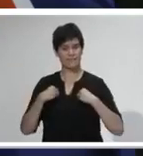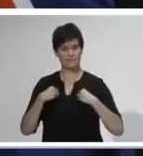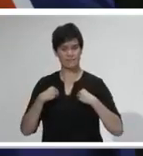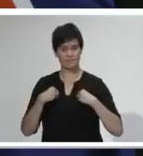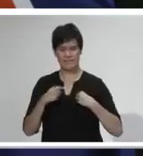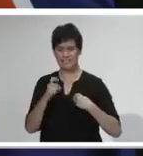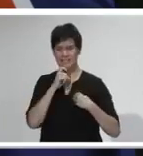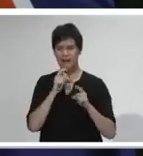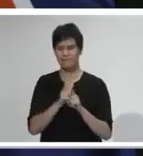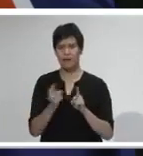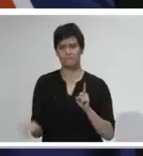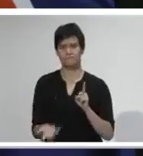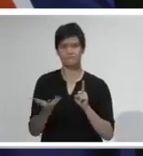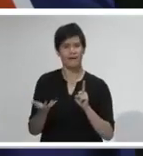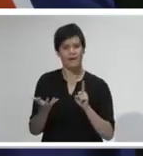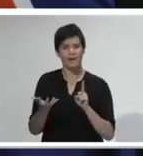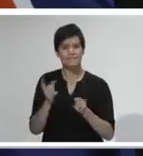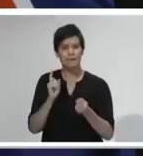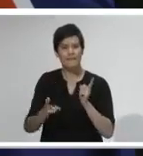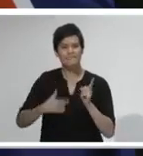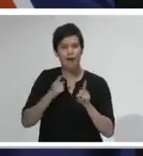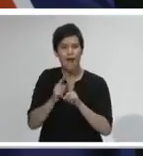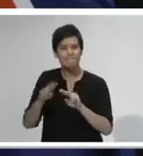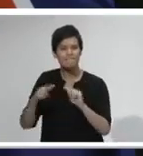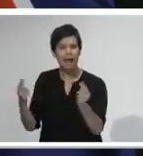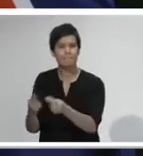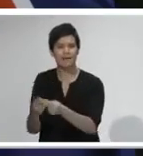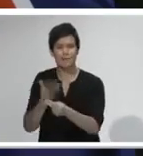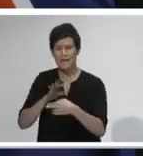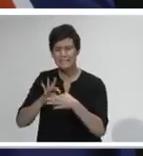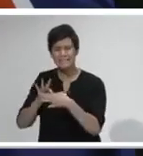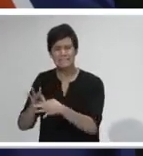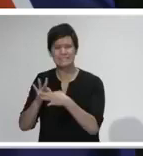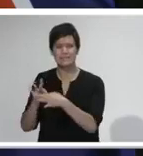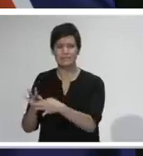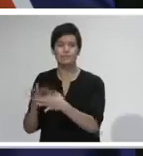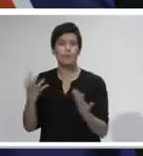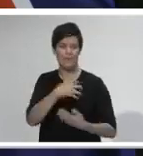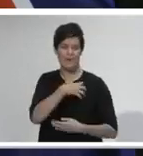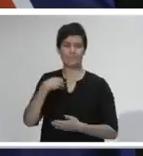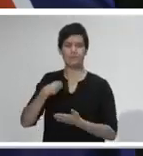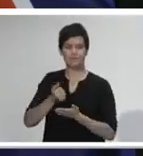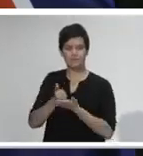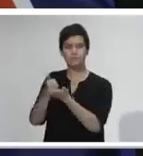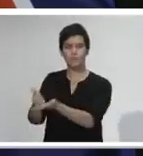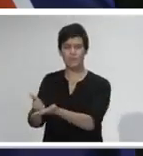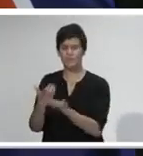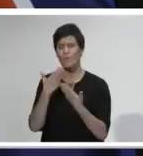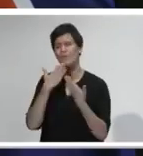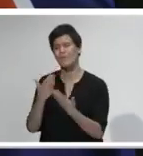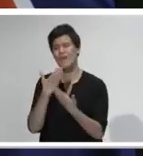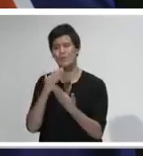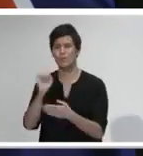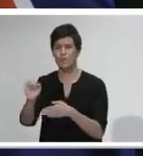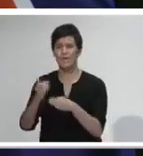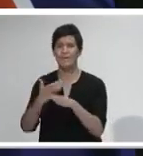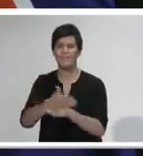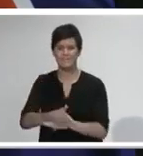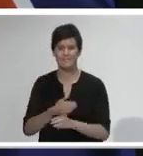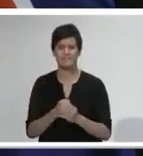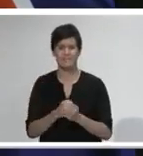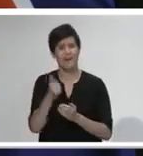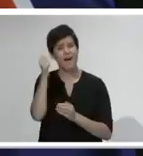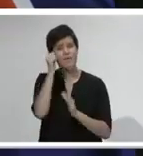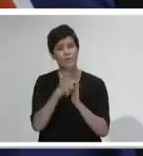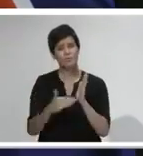We are in this together, because that is the only way this will work. But I do want to say thank you for your efforts and I know New Zealanders will